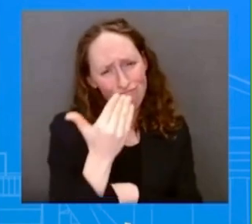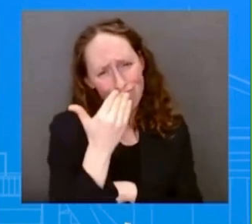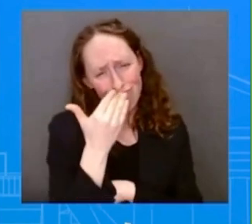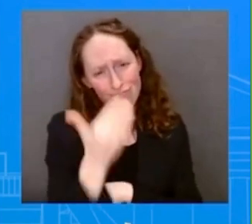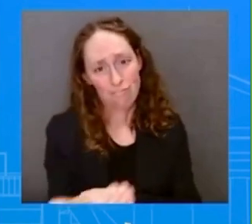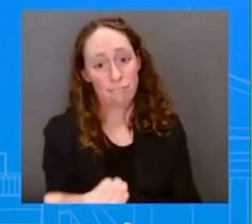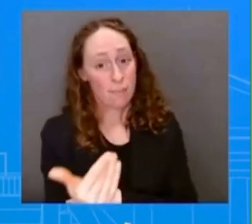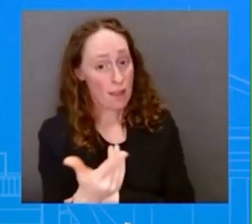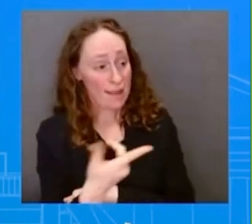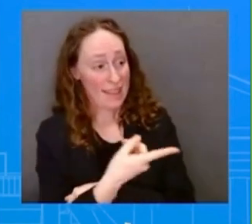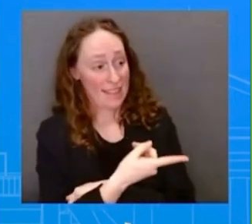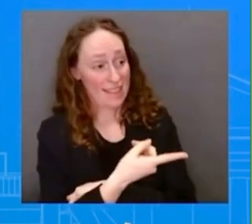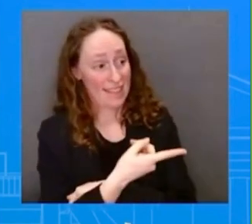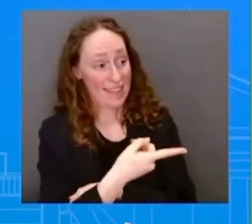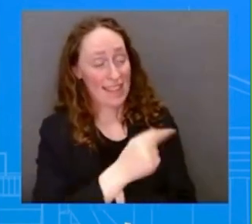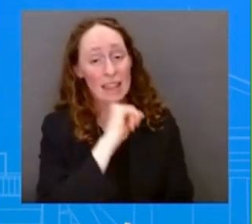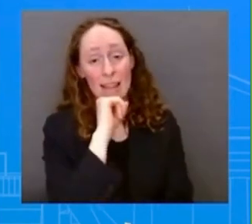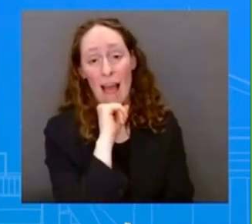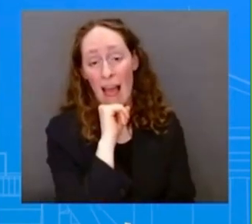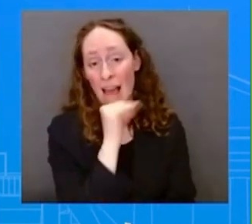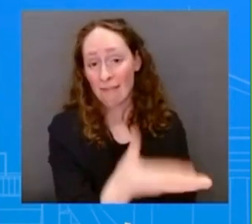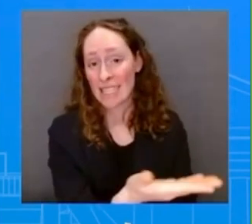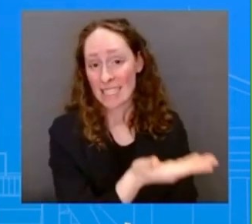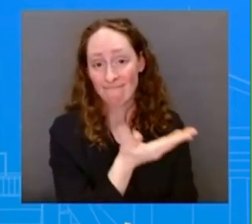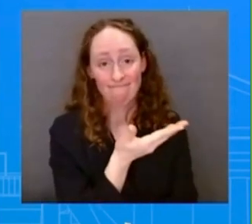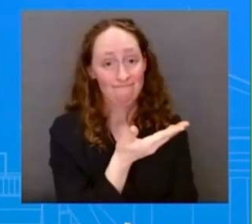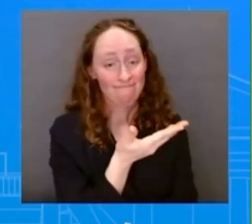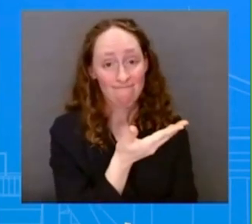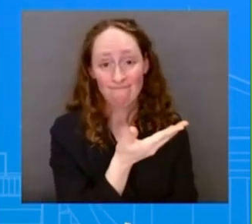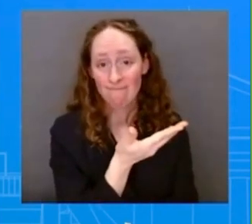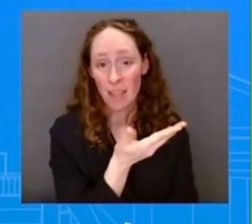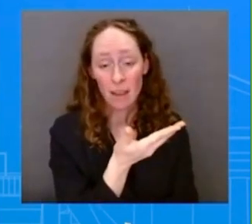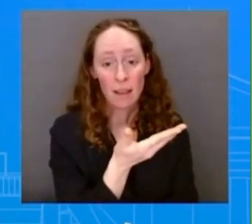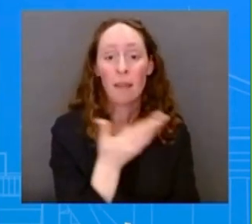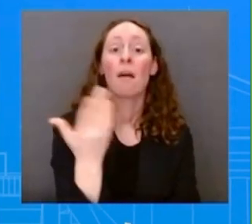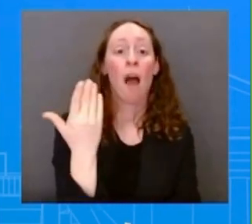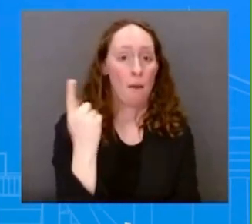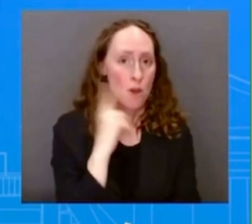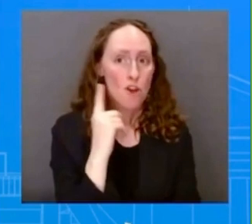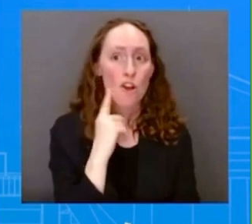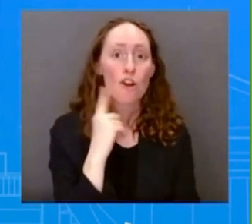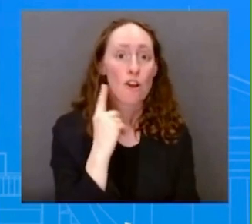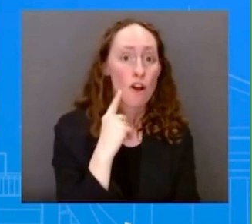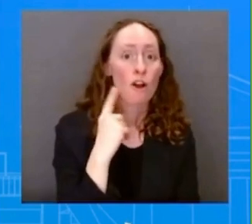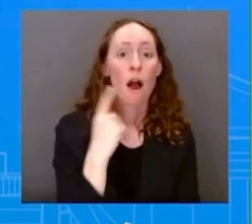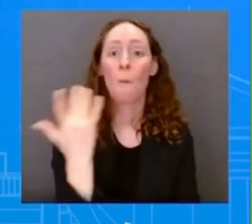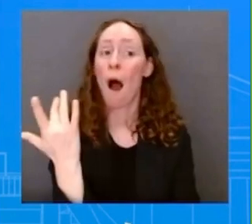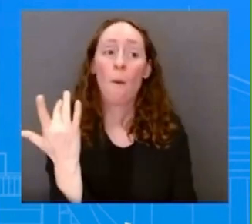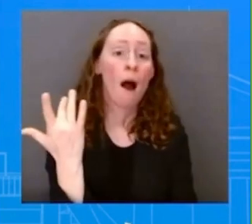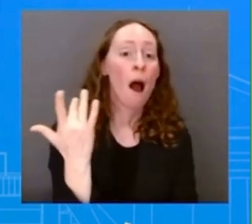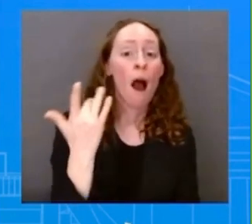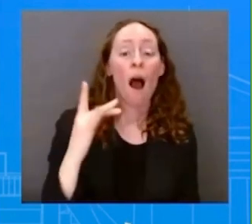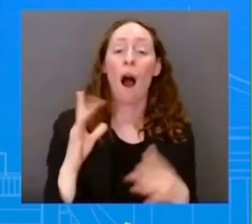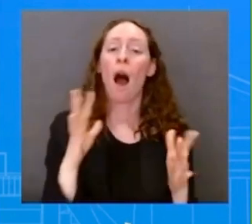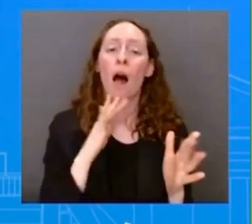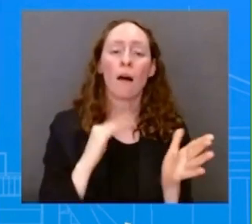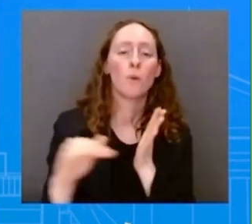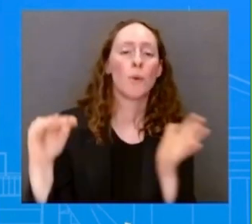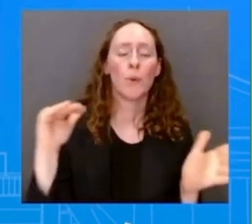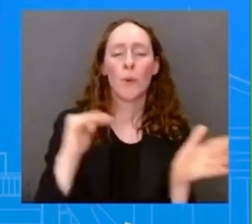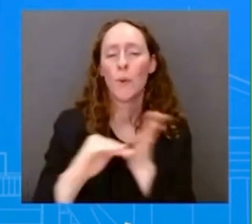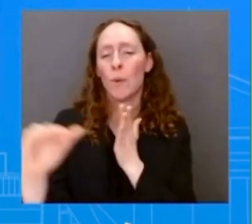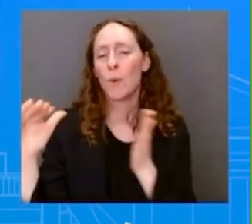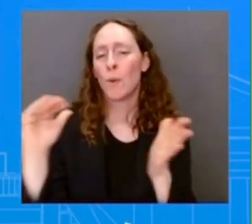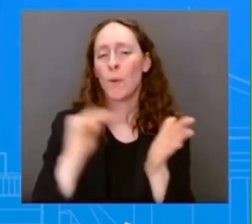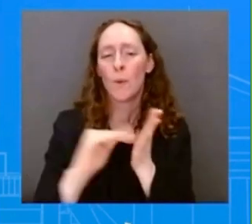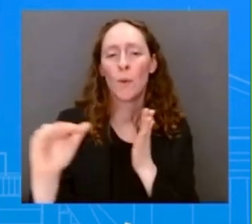and heard, are excuses after excuses after excuses, but they should be transparent to the American people. They should lay out what is it that they want